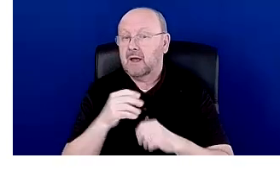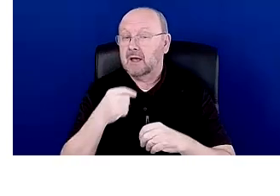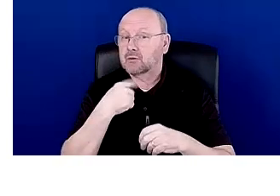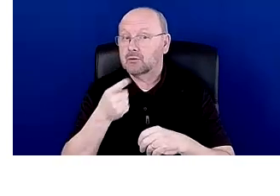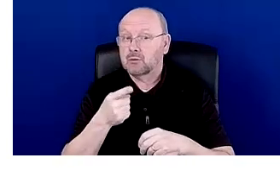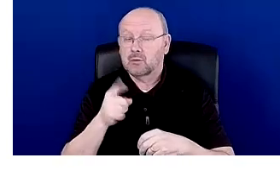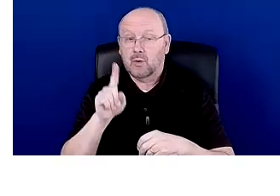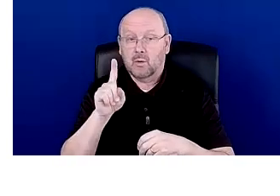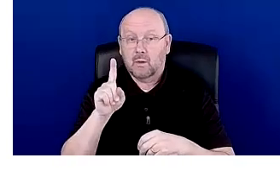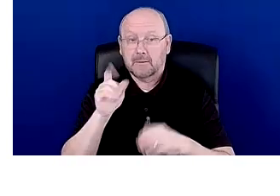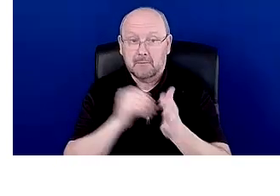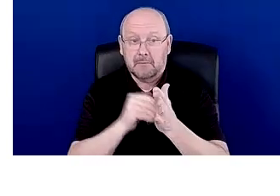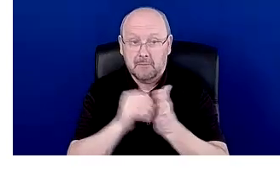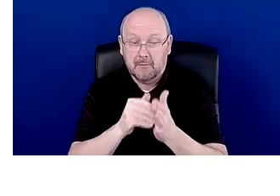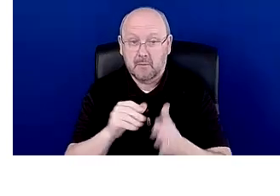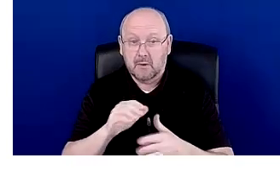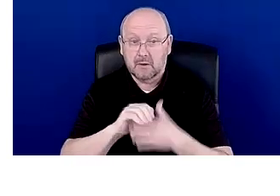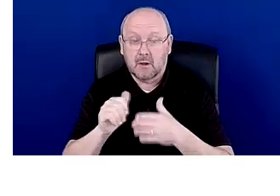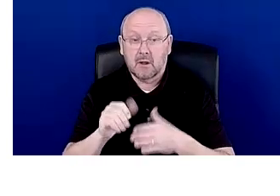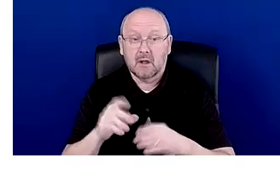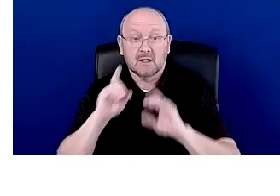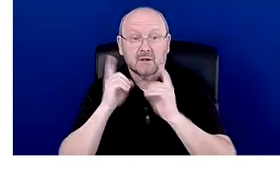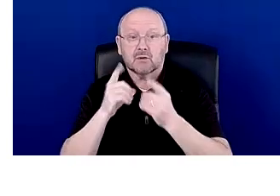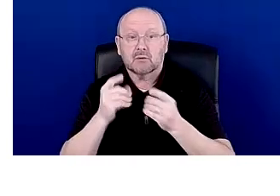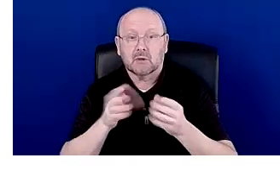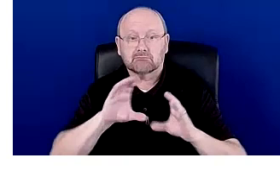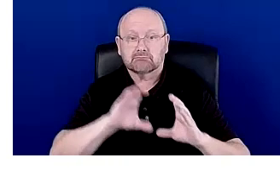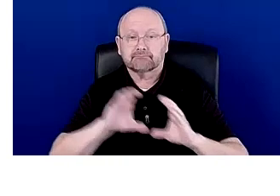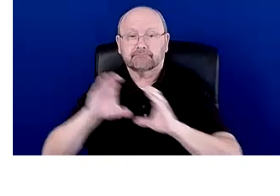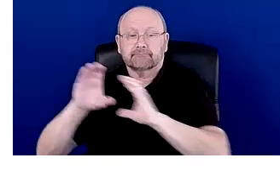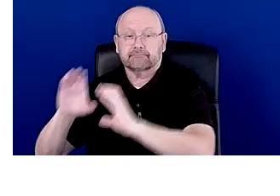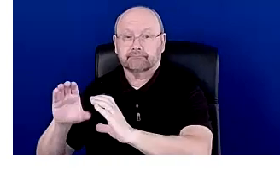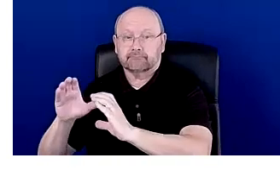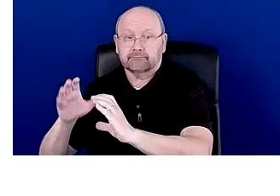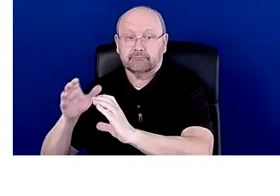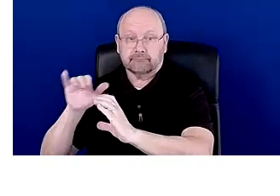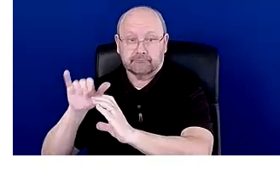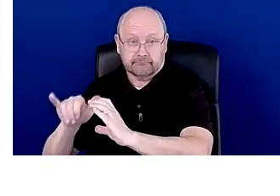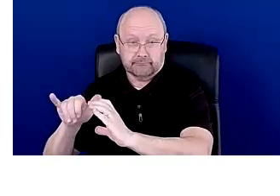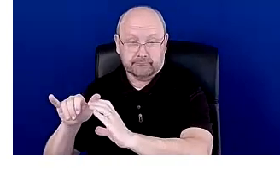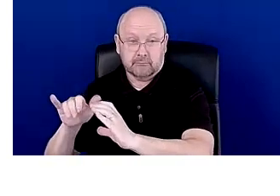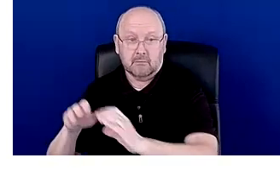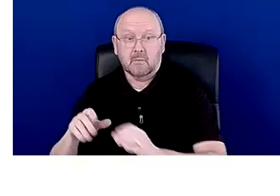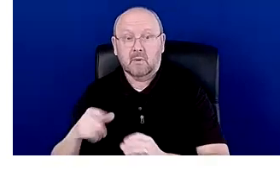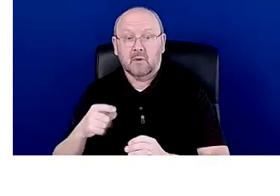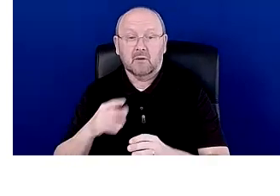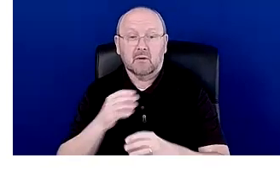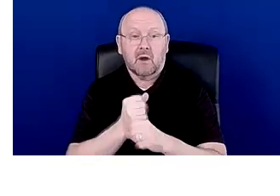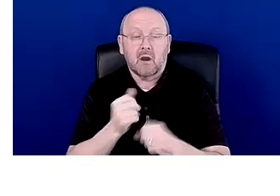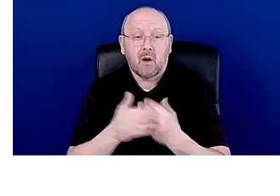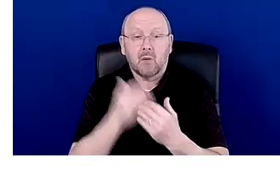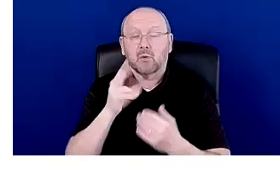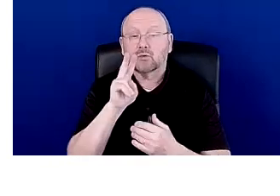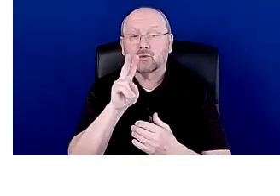the district has set aside. We received almost 200,000 of that money.